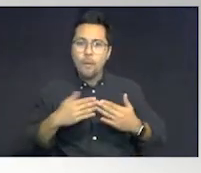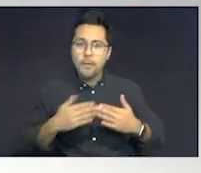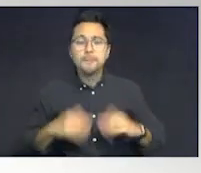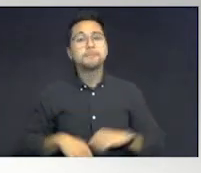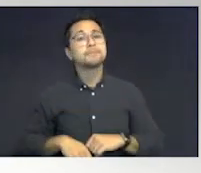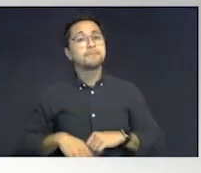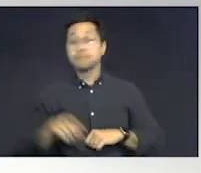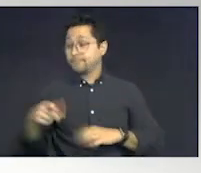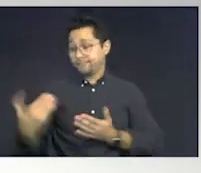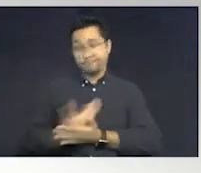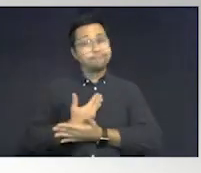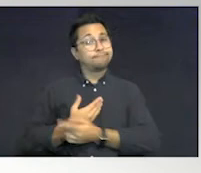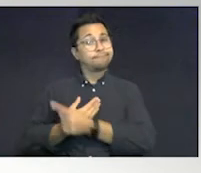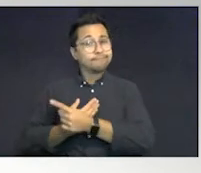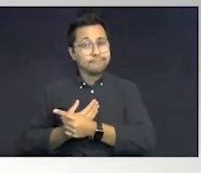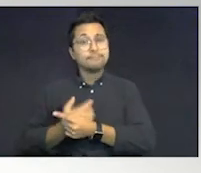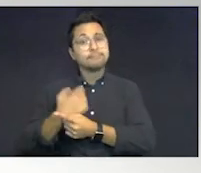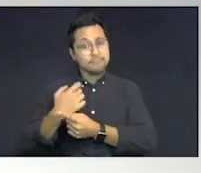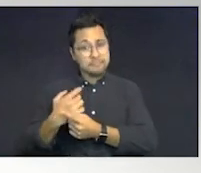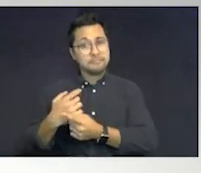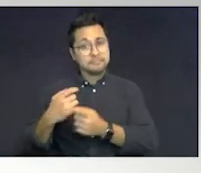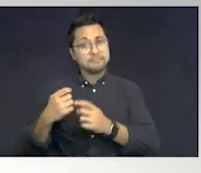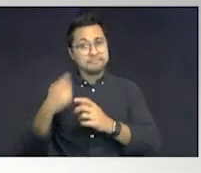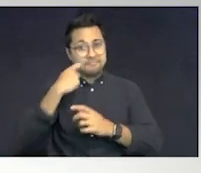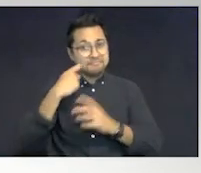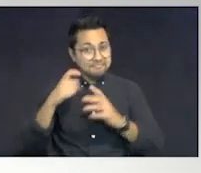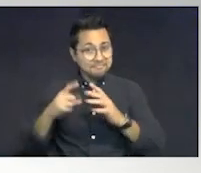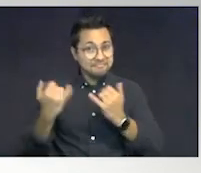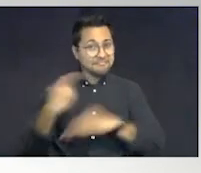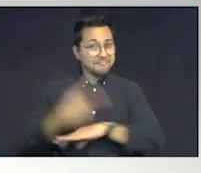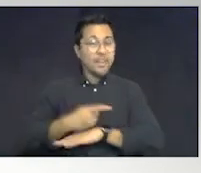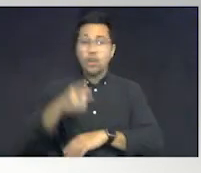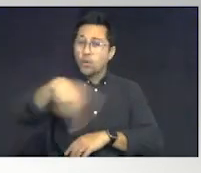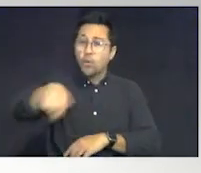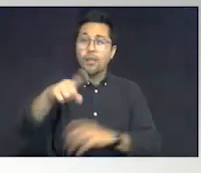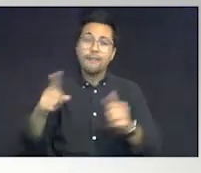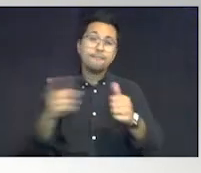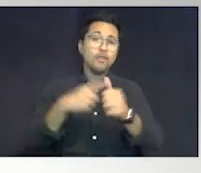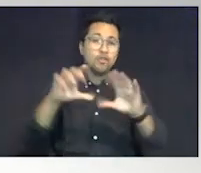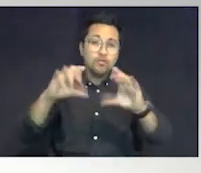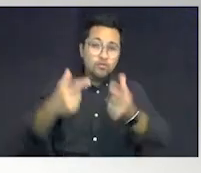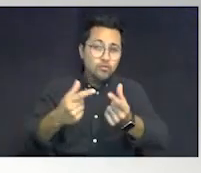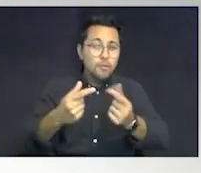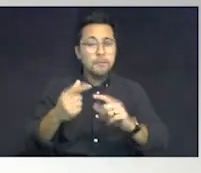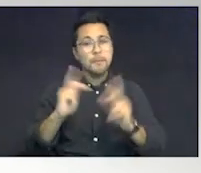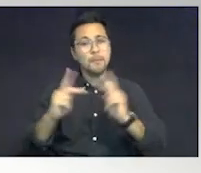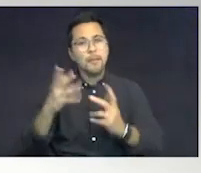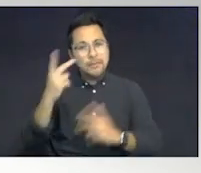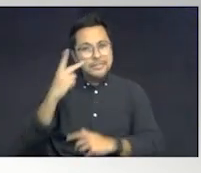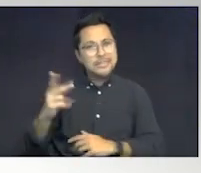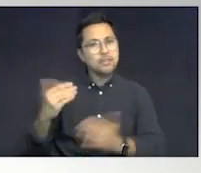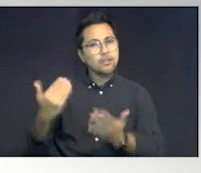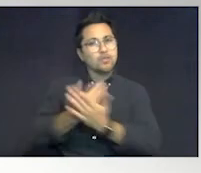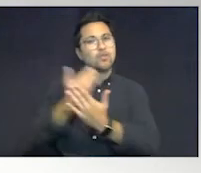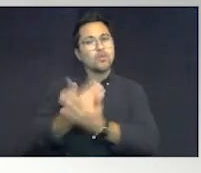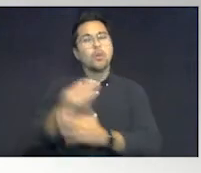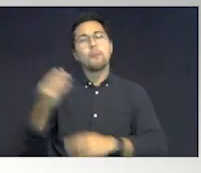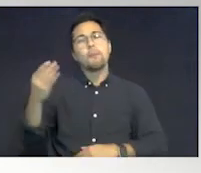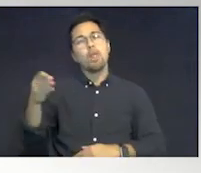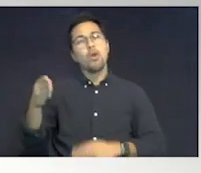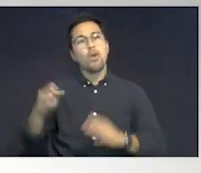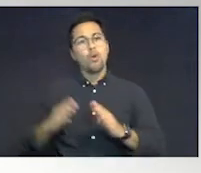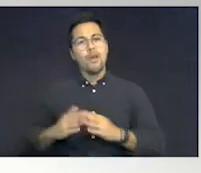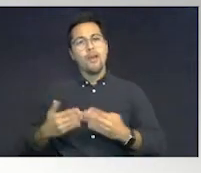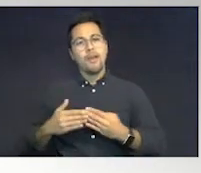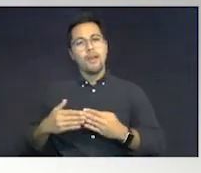Brand new, coming out today. You are the first group of people who will be seeing our new blue envelope program.